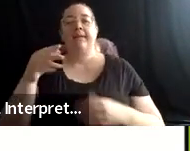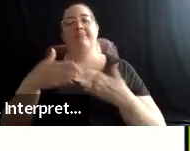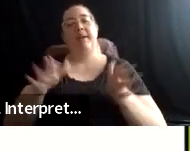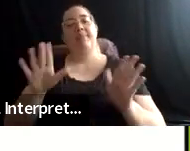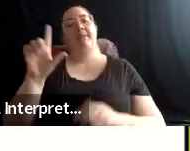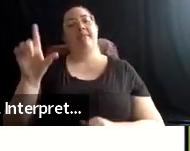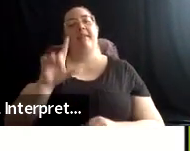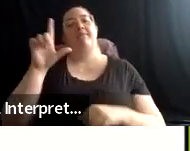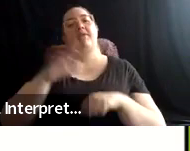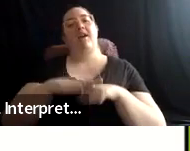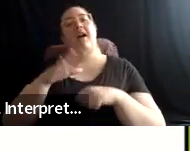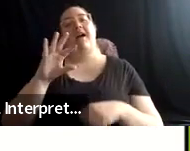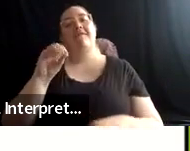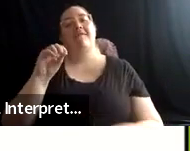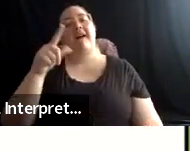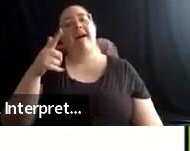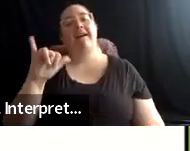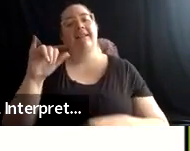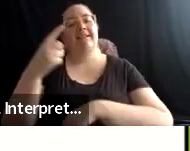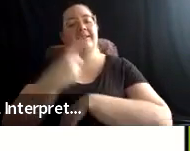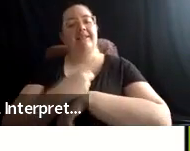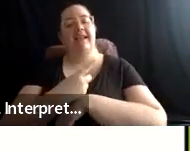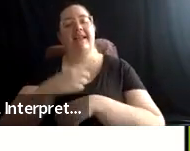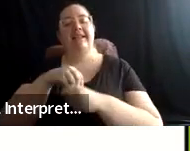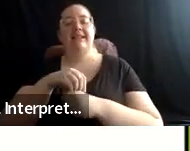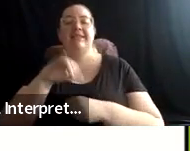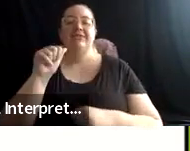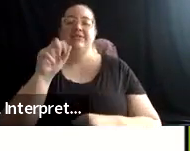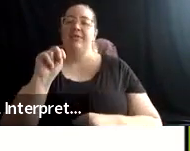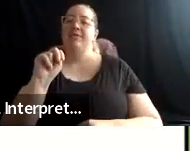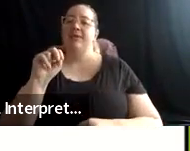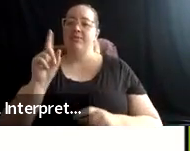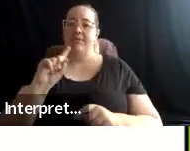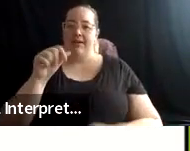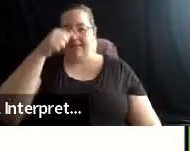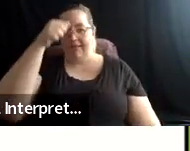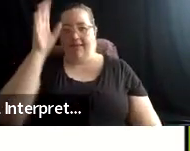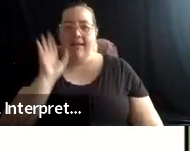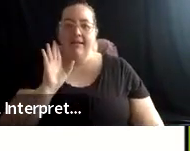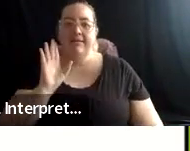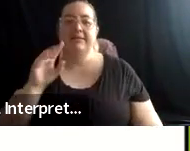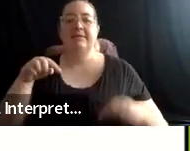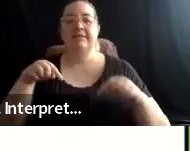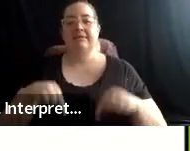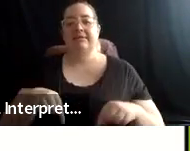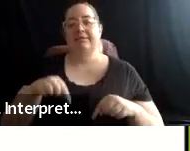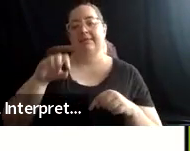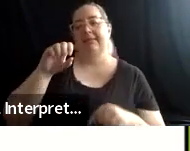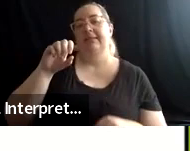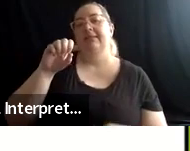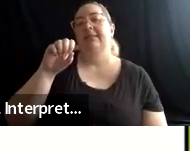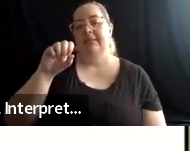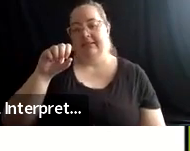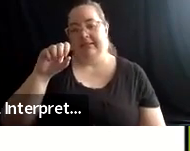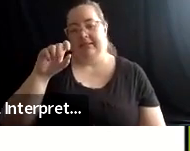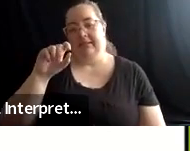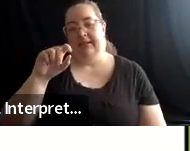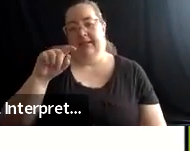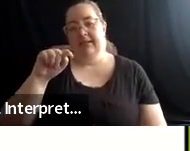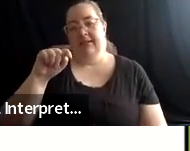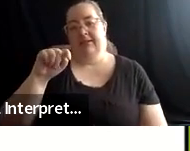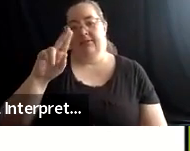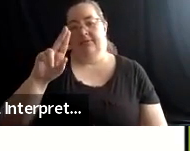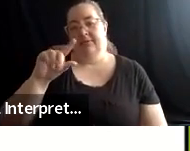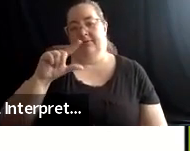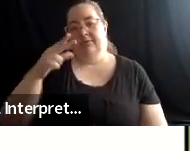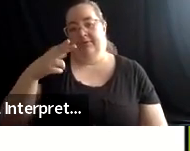January in Alaska. These are Denaina and Sukpiak lands named Tuget that we learned actually from Emily Johnson many years ago.